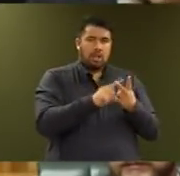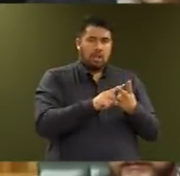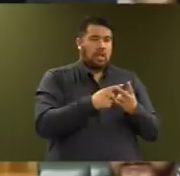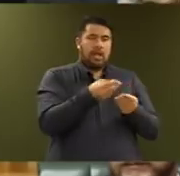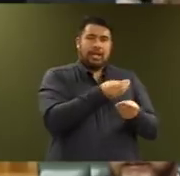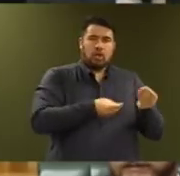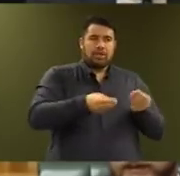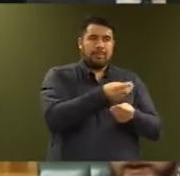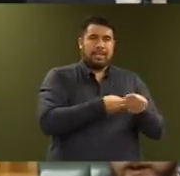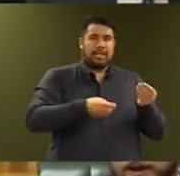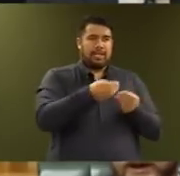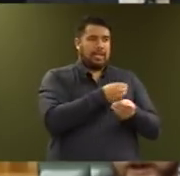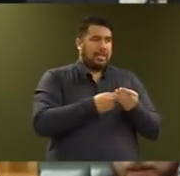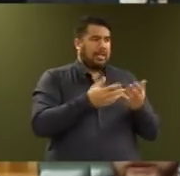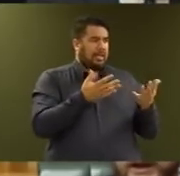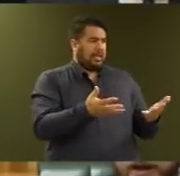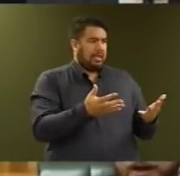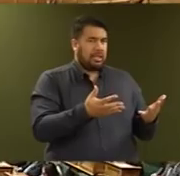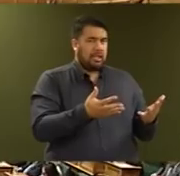far too many people behind.